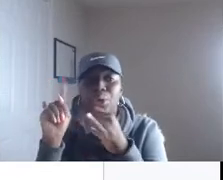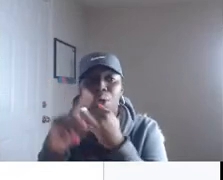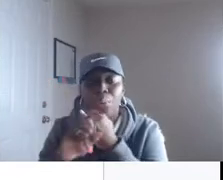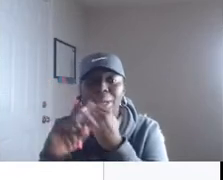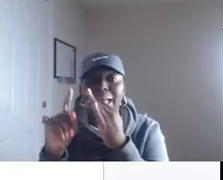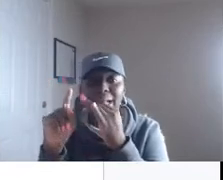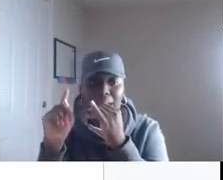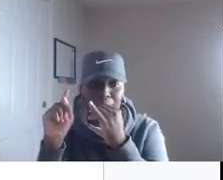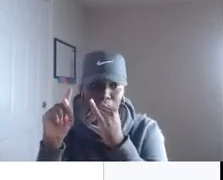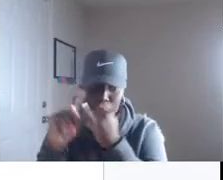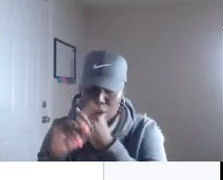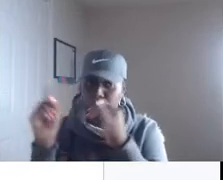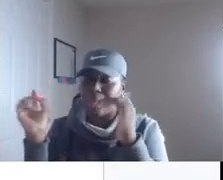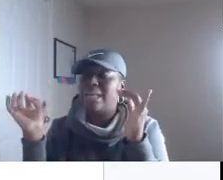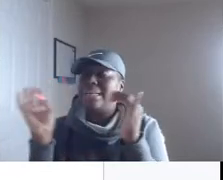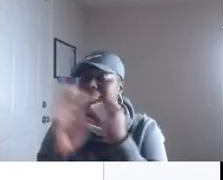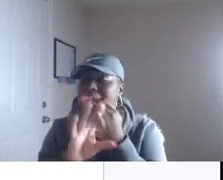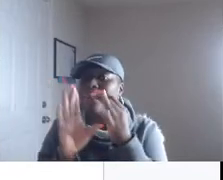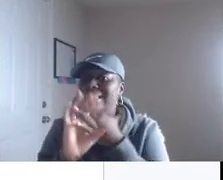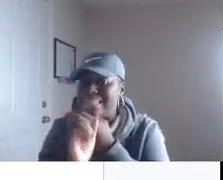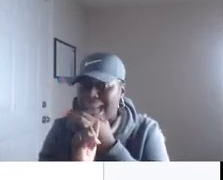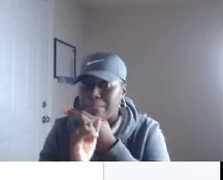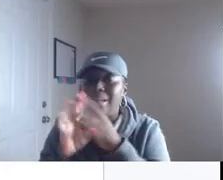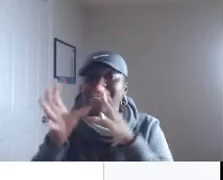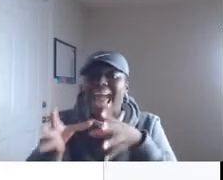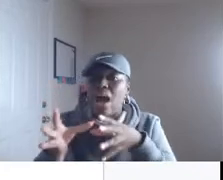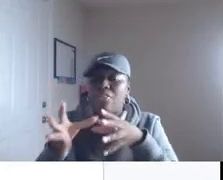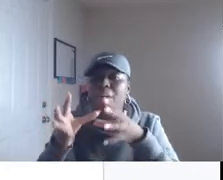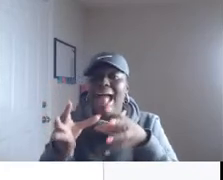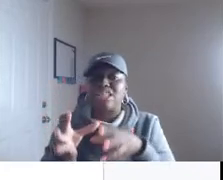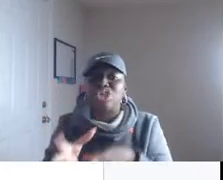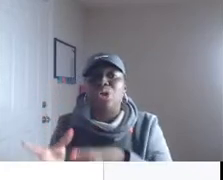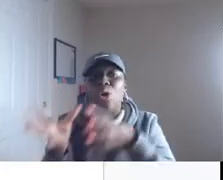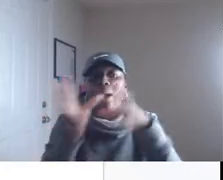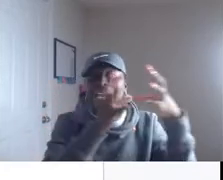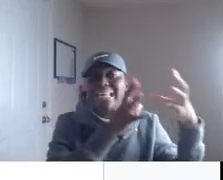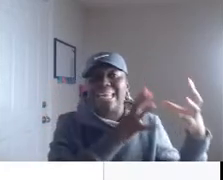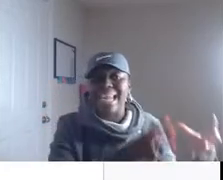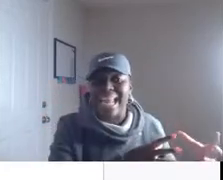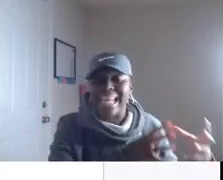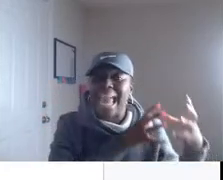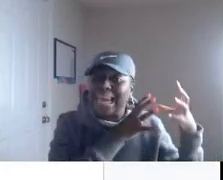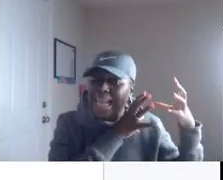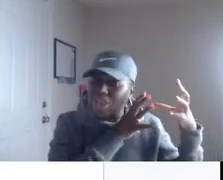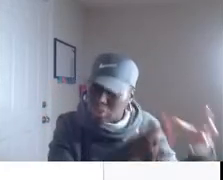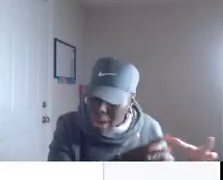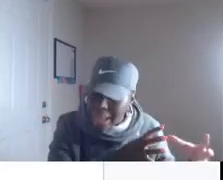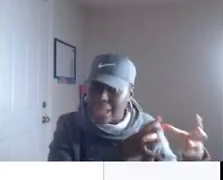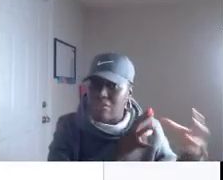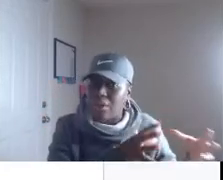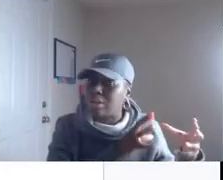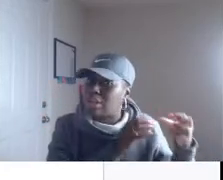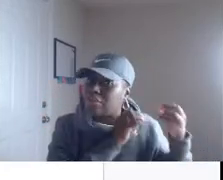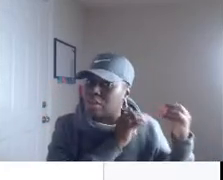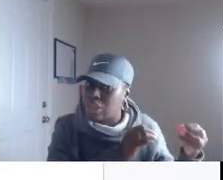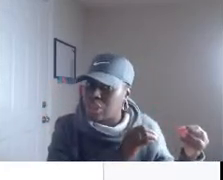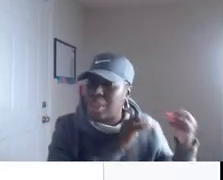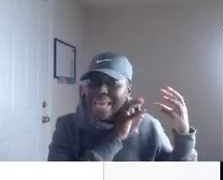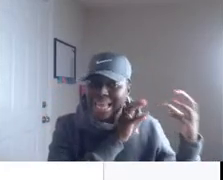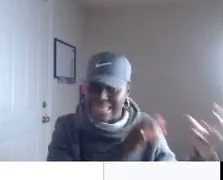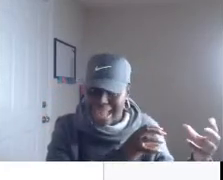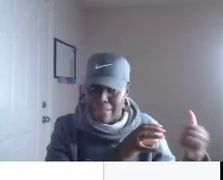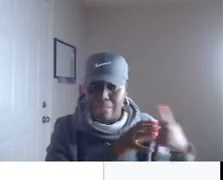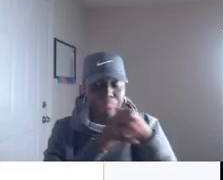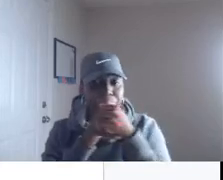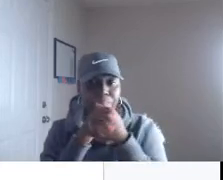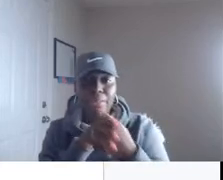purchase your notary uh your notary seal and stamp but now they're asking you to go ahead and get an electronic version of your seal